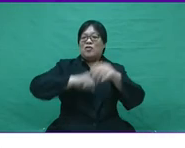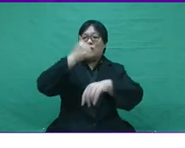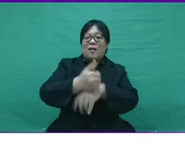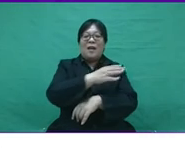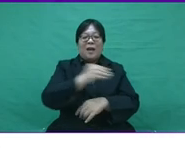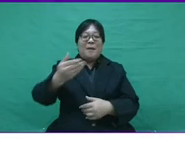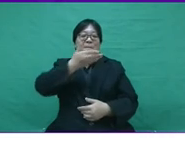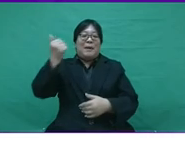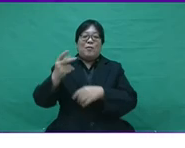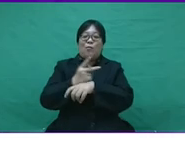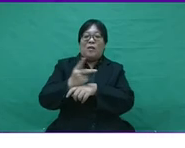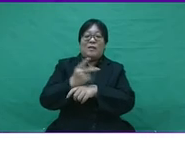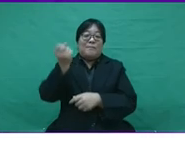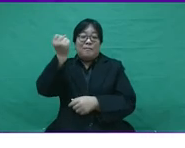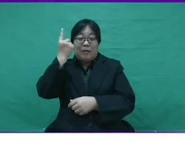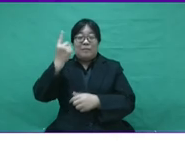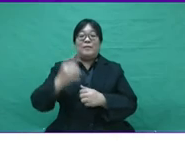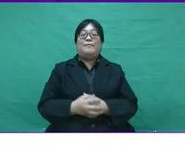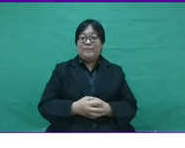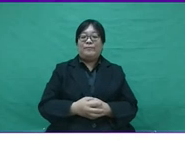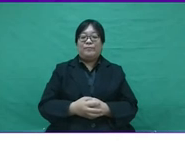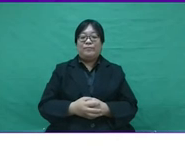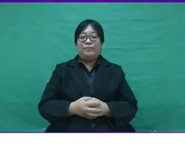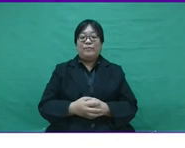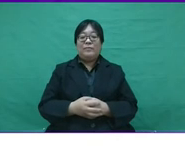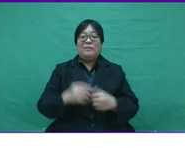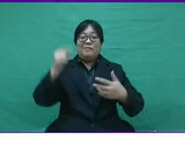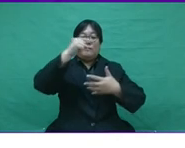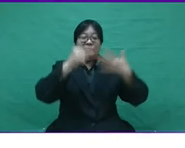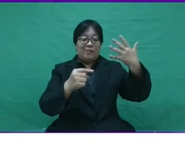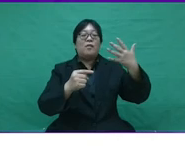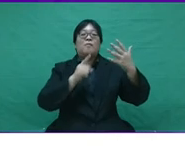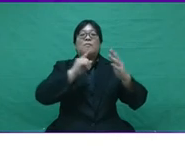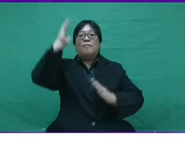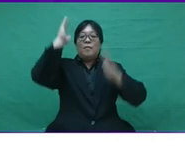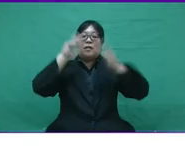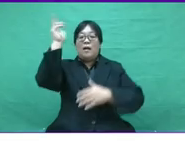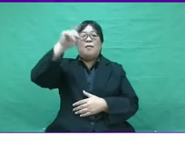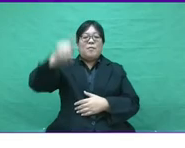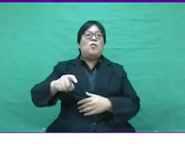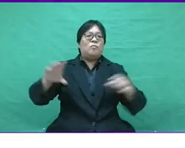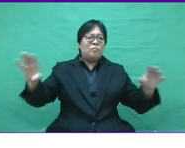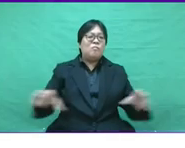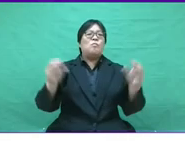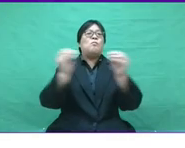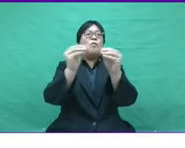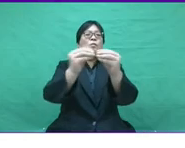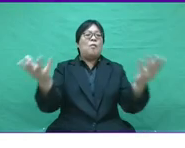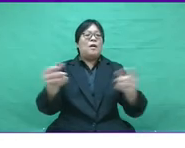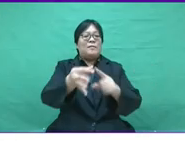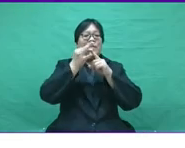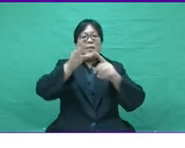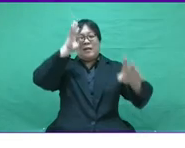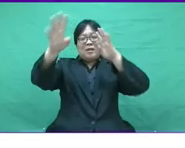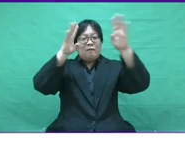needed, expensive cost of startup and best practice understanding. Given the above, the